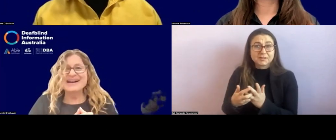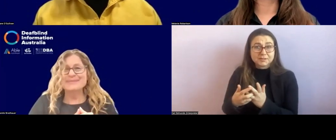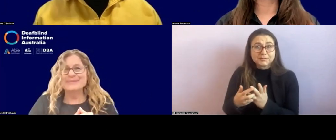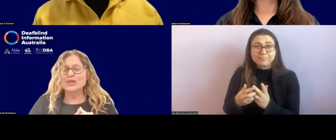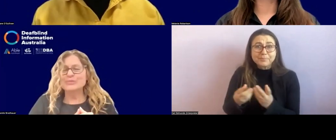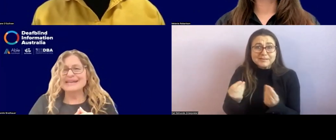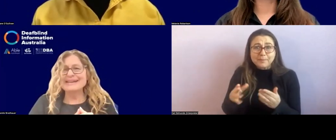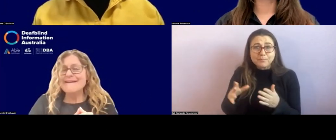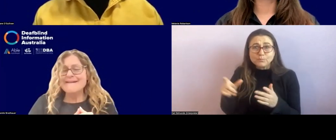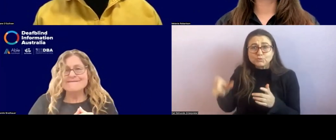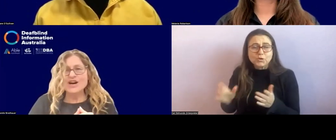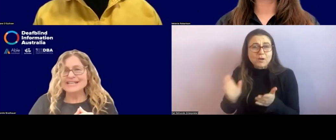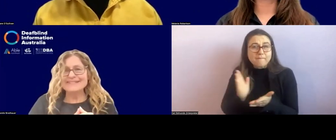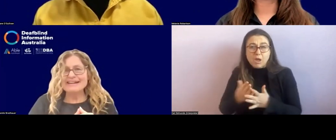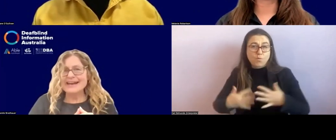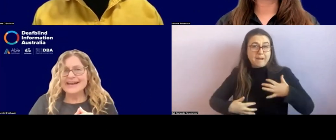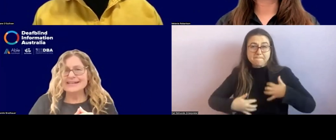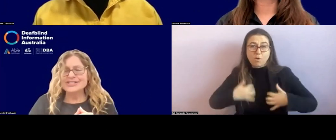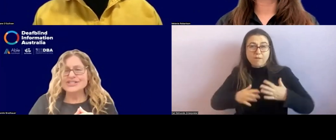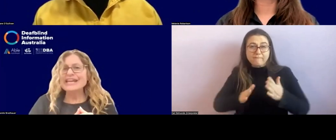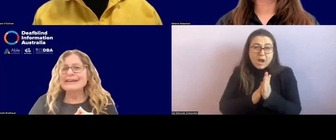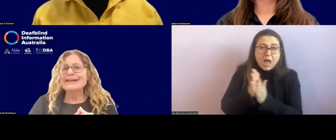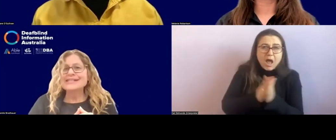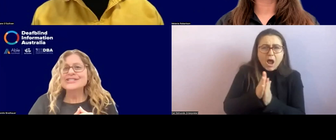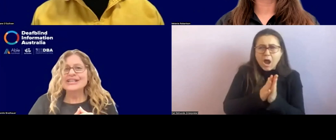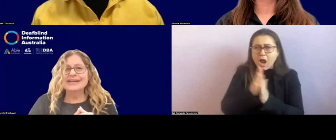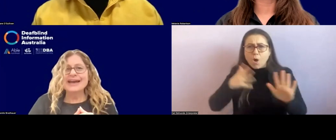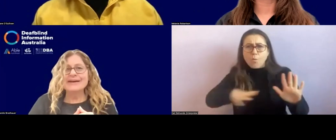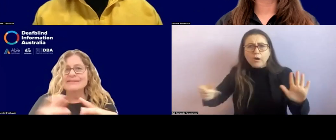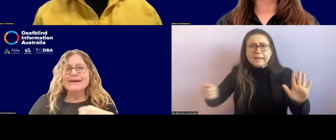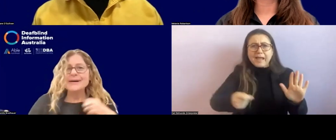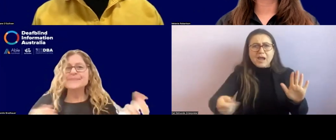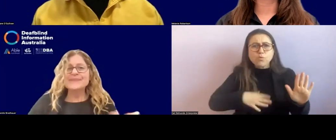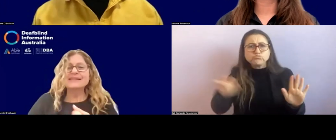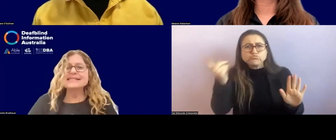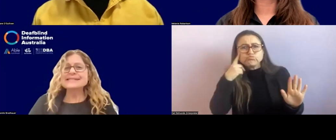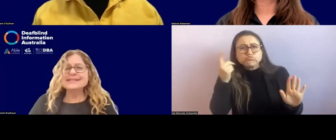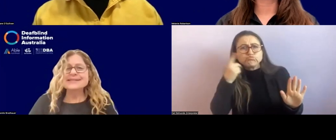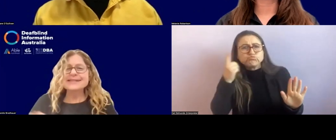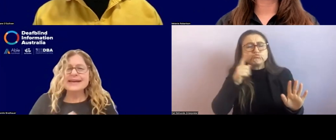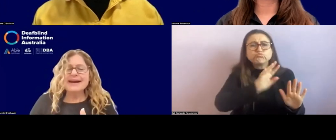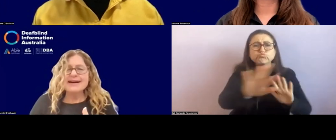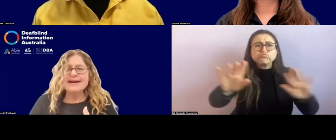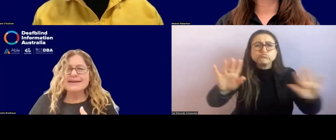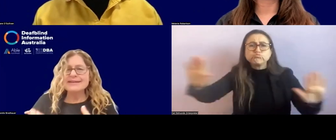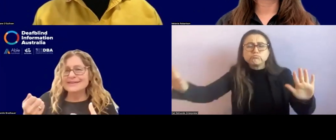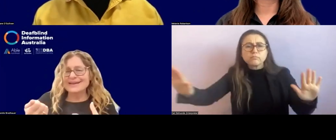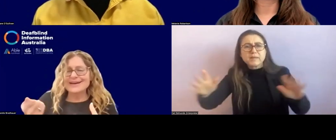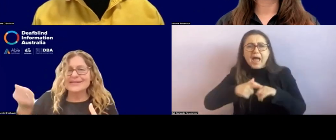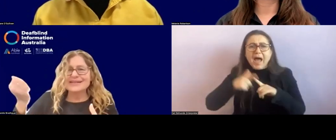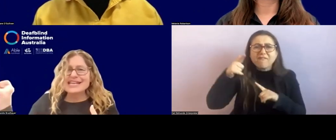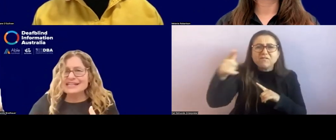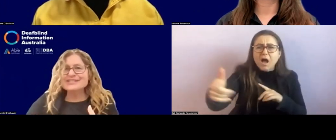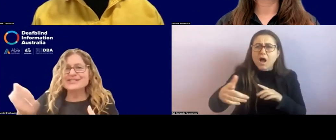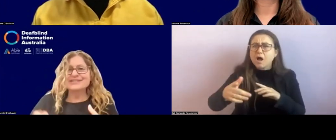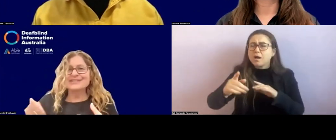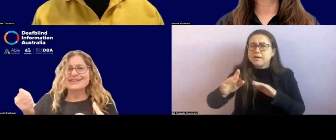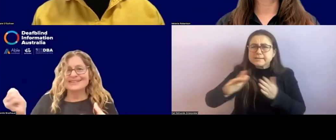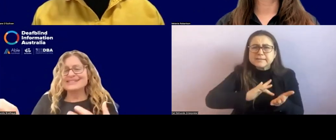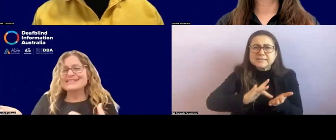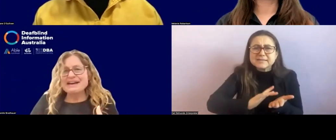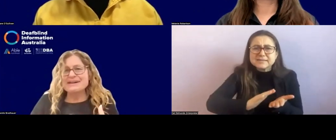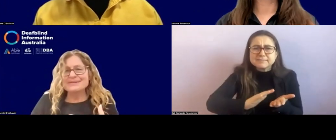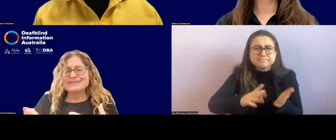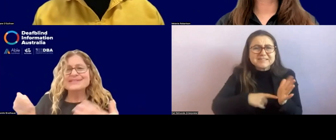um, to be finding that cane and checking, checking out the distance they are, uh, the textures,